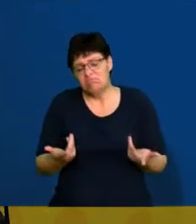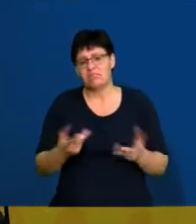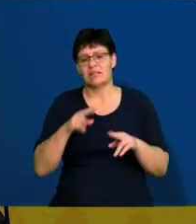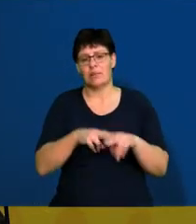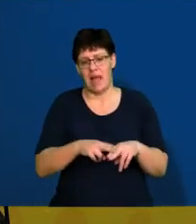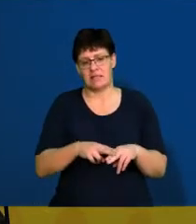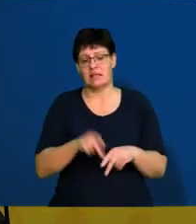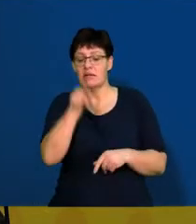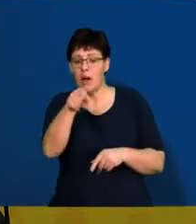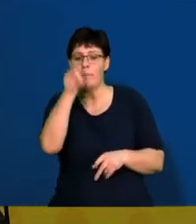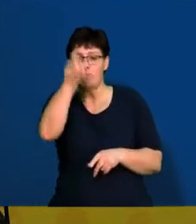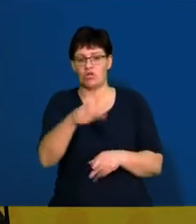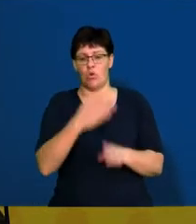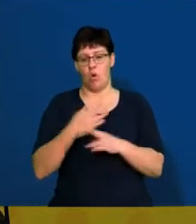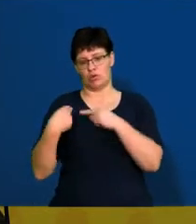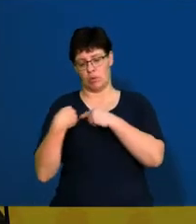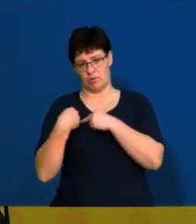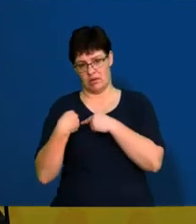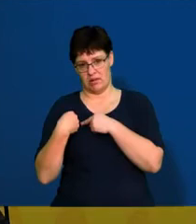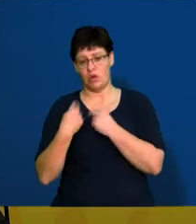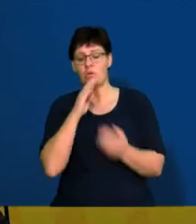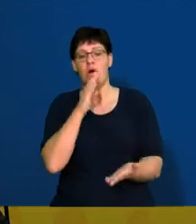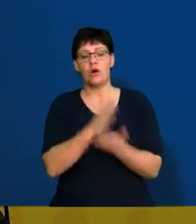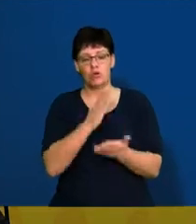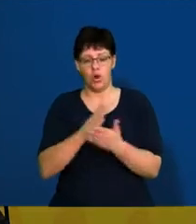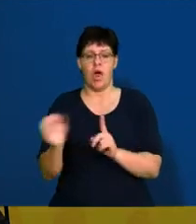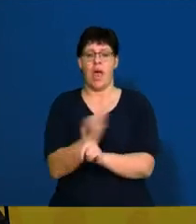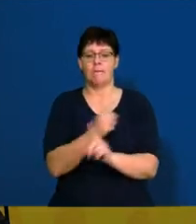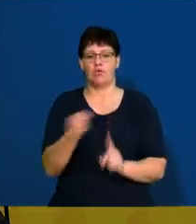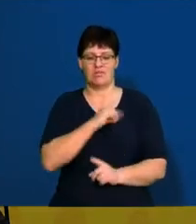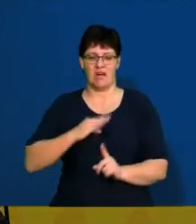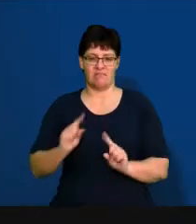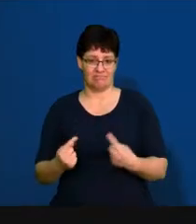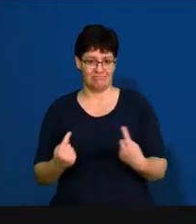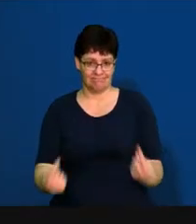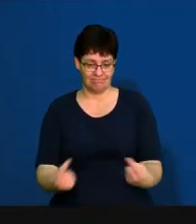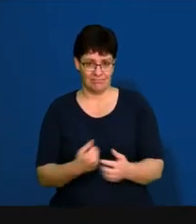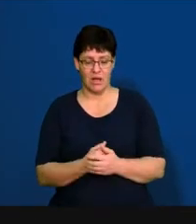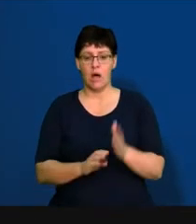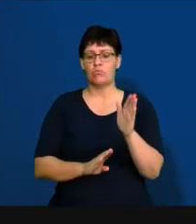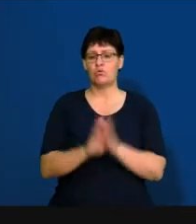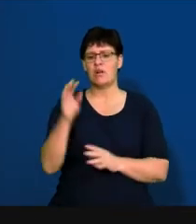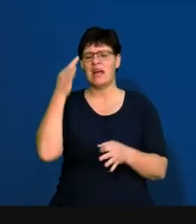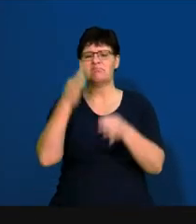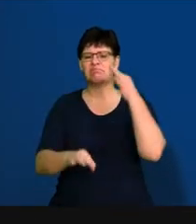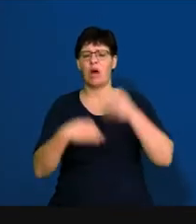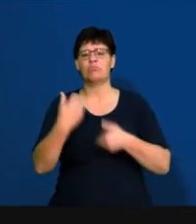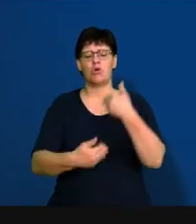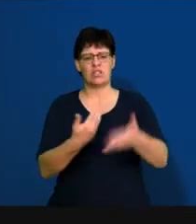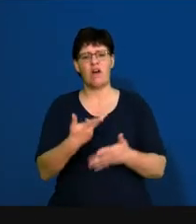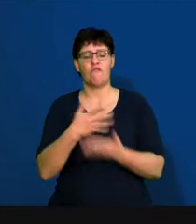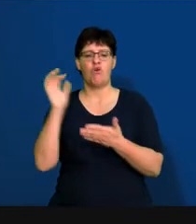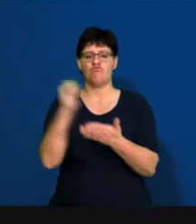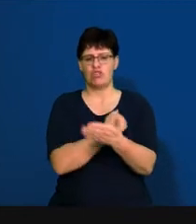the work that the people are doing and to make sure that people don't get taken advantage of. Promotes simple procedures for the